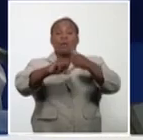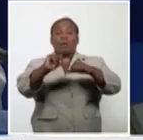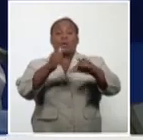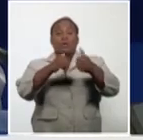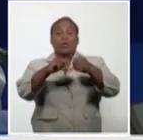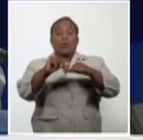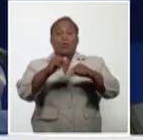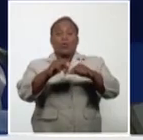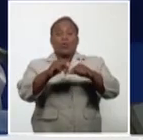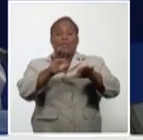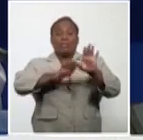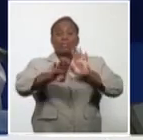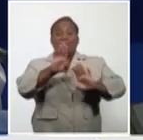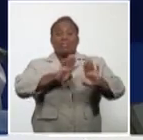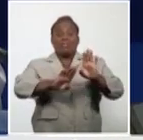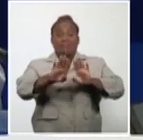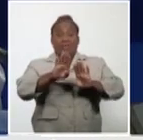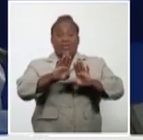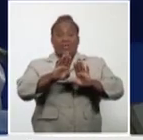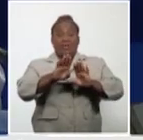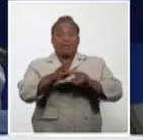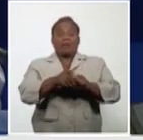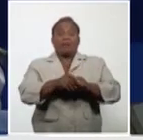Defense, 57 samples.